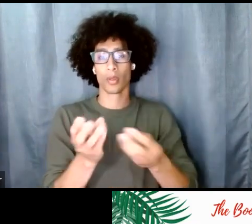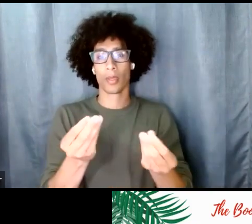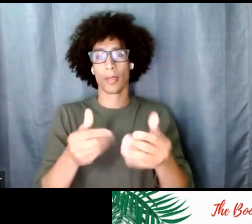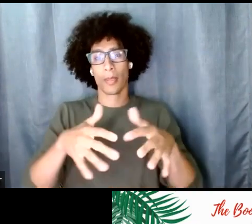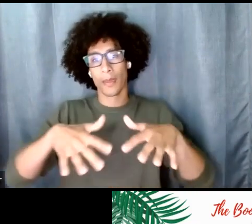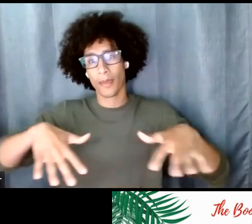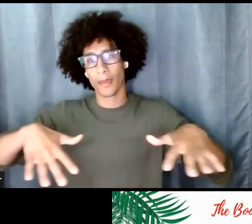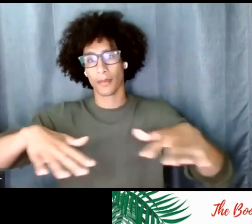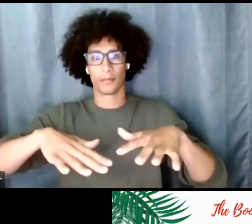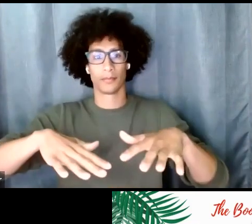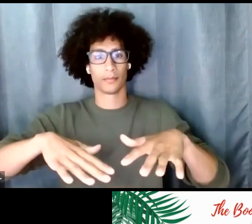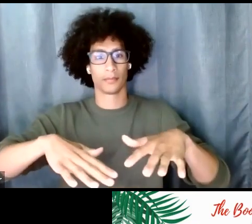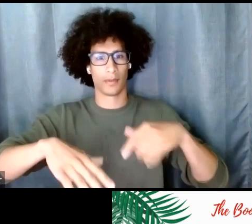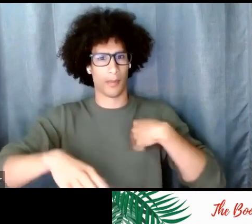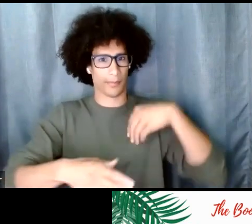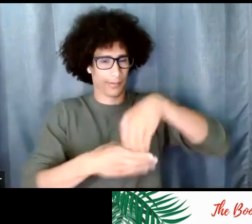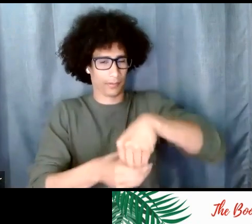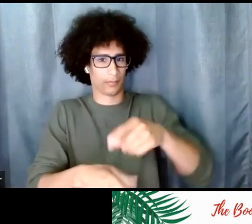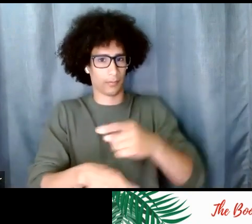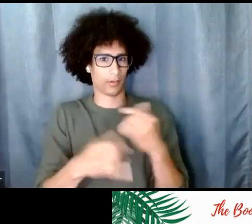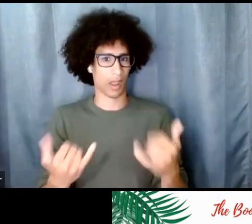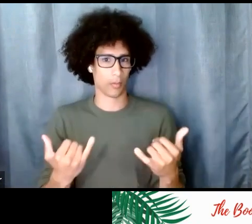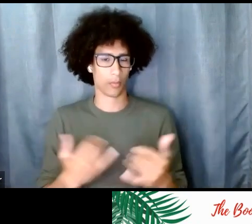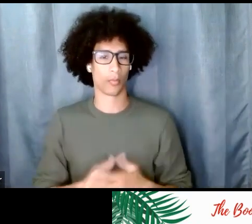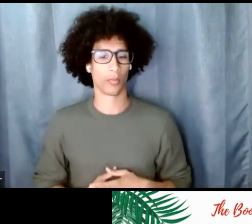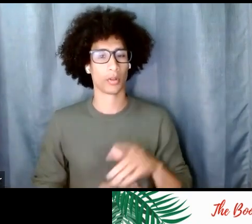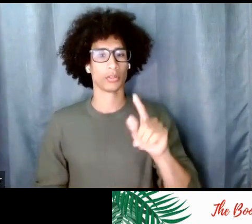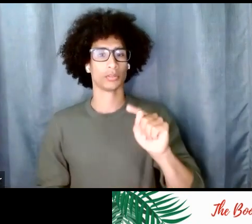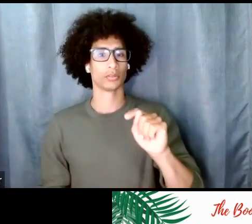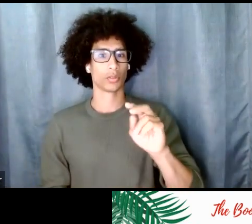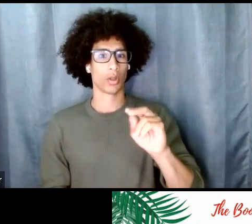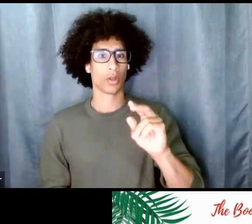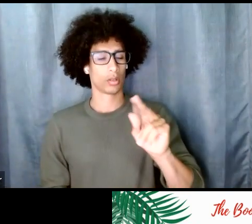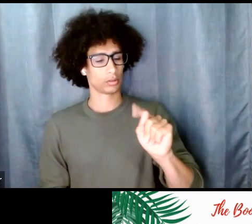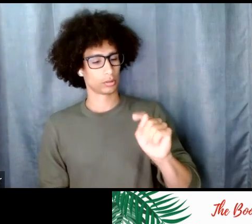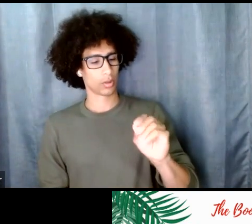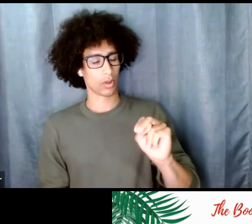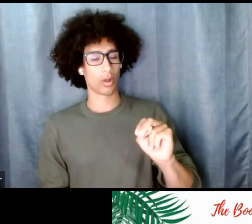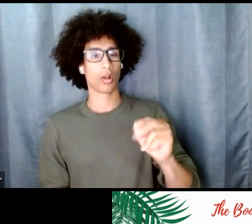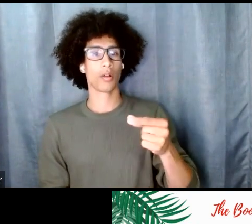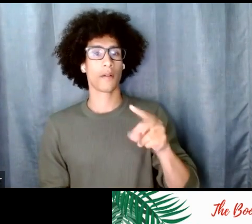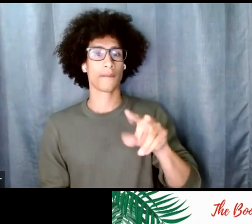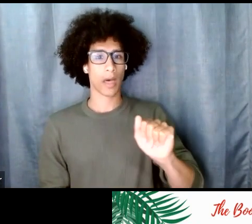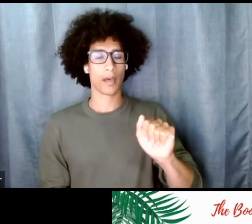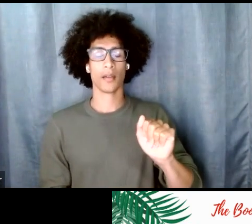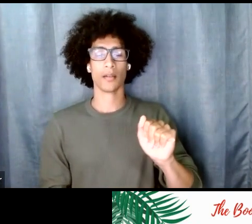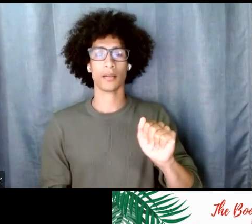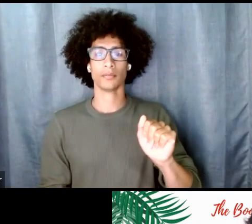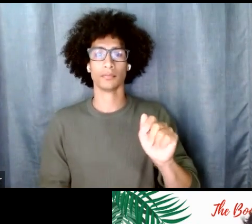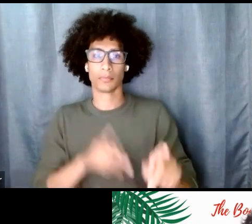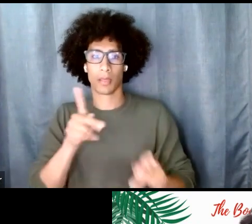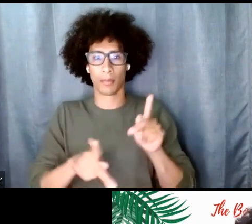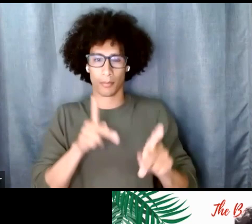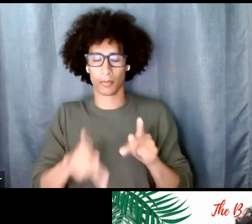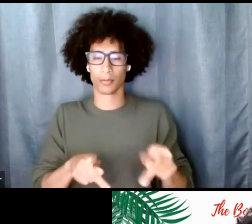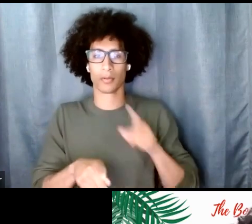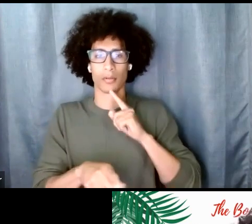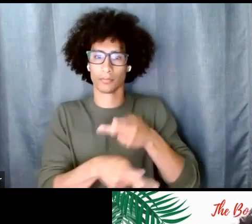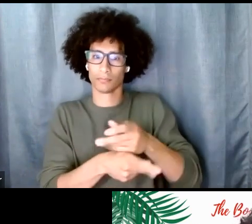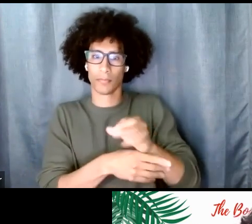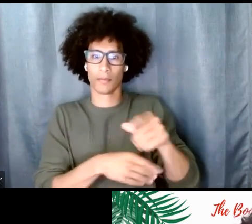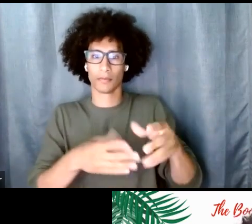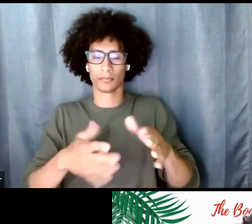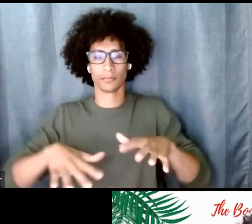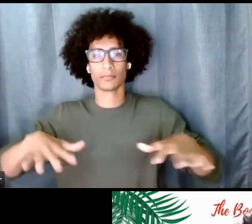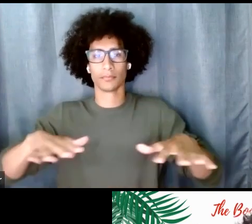in right now i want to acknowledge the tongwa people and the traditional land caretakers of the tovangar the los angeles basin